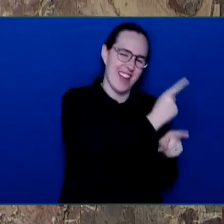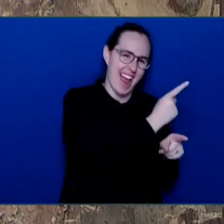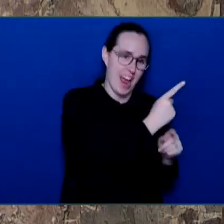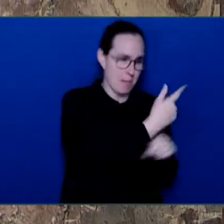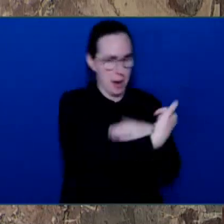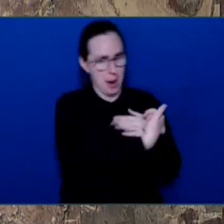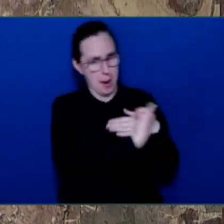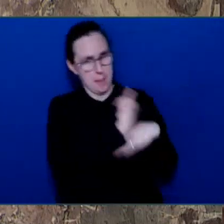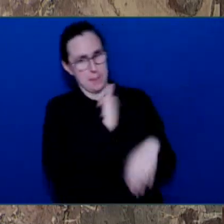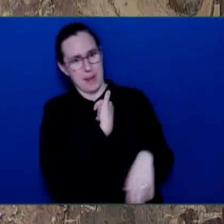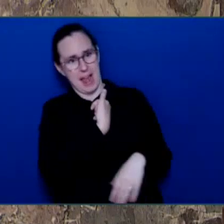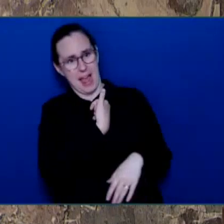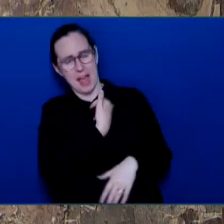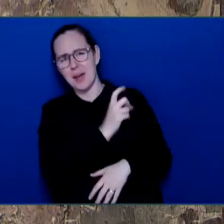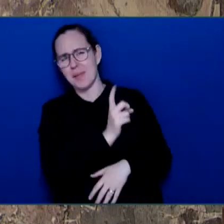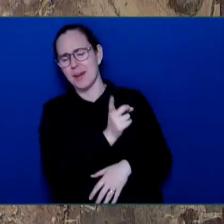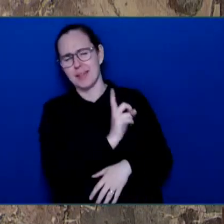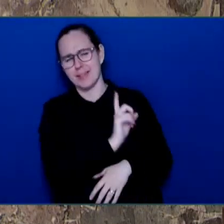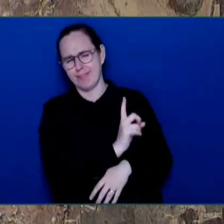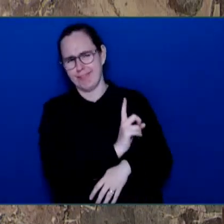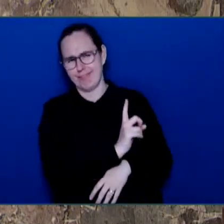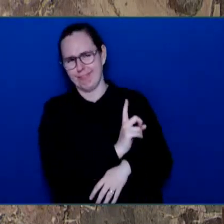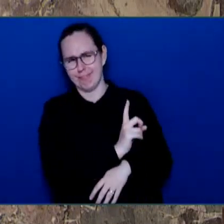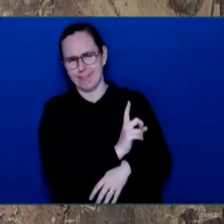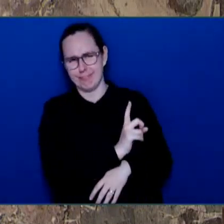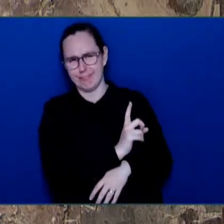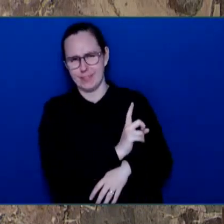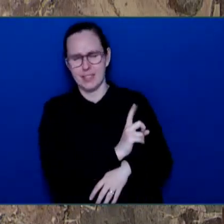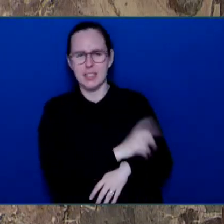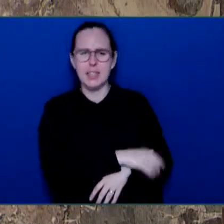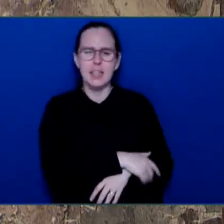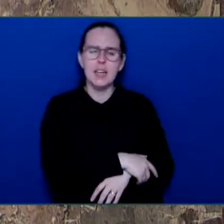Not only have we taken